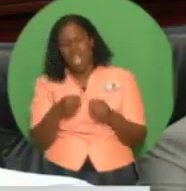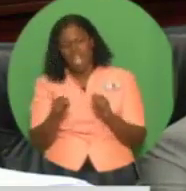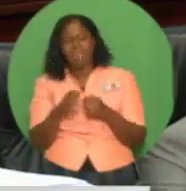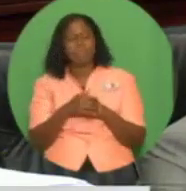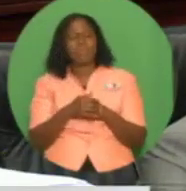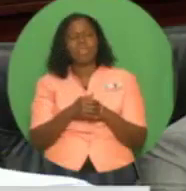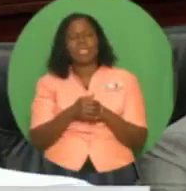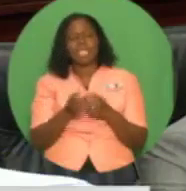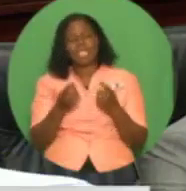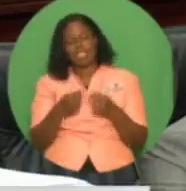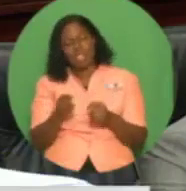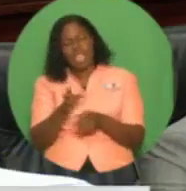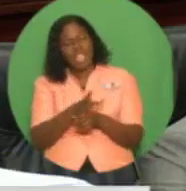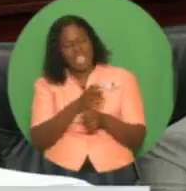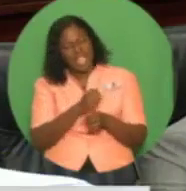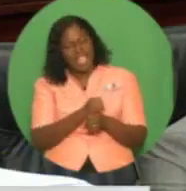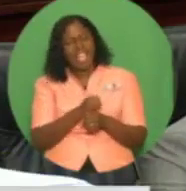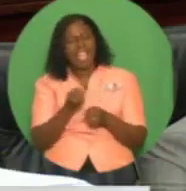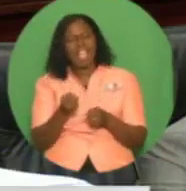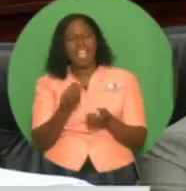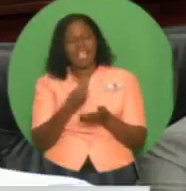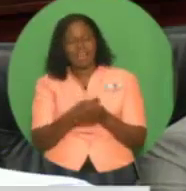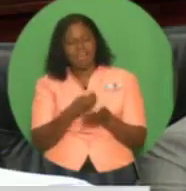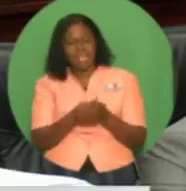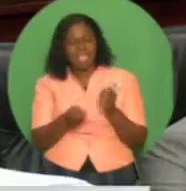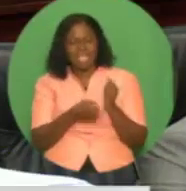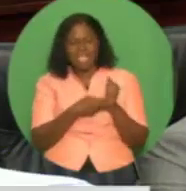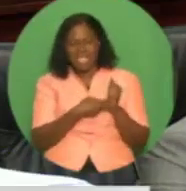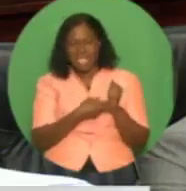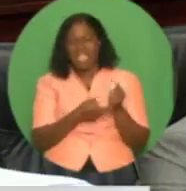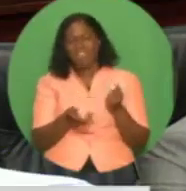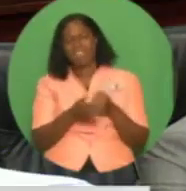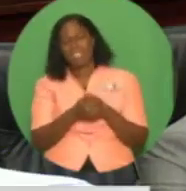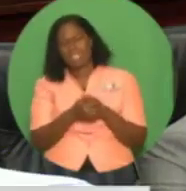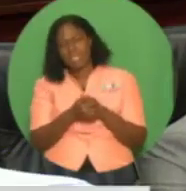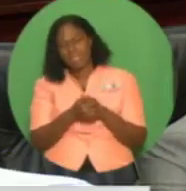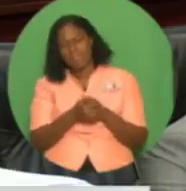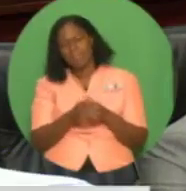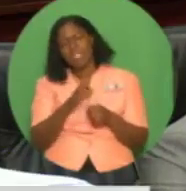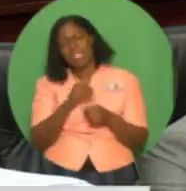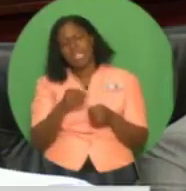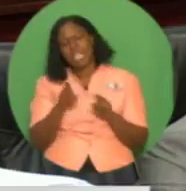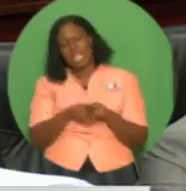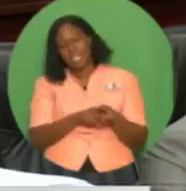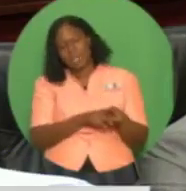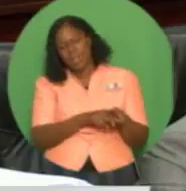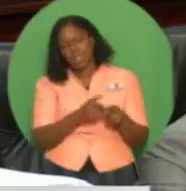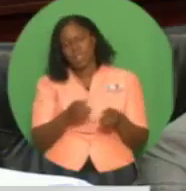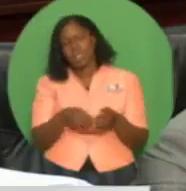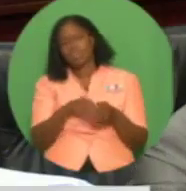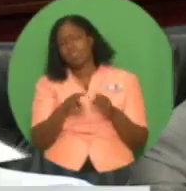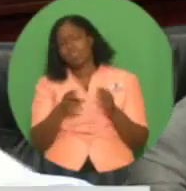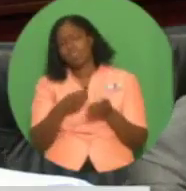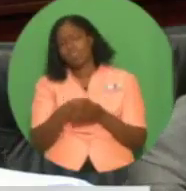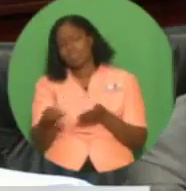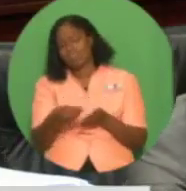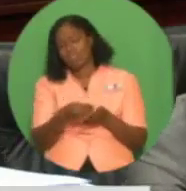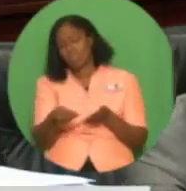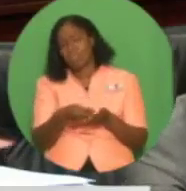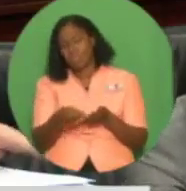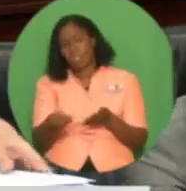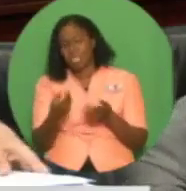in a net amount equivalent to 3.826 billion, and external financing in a net amount of $0